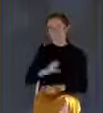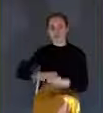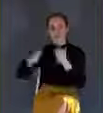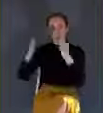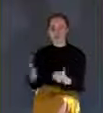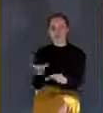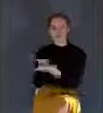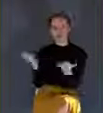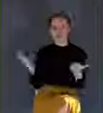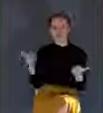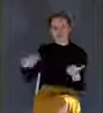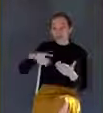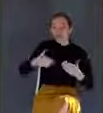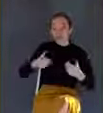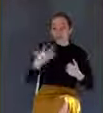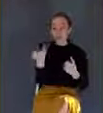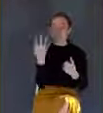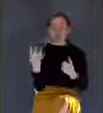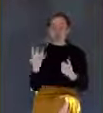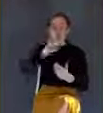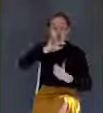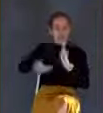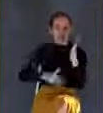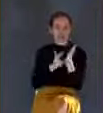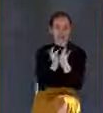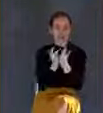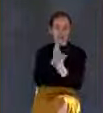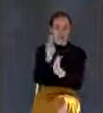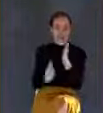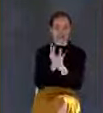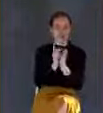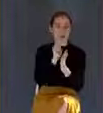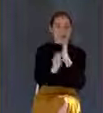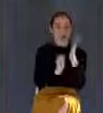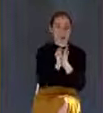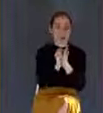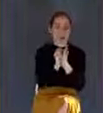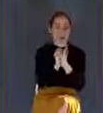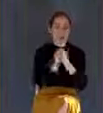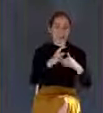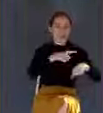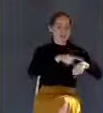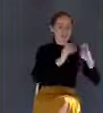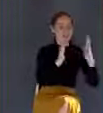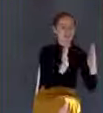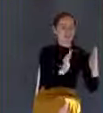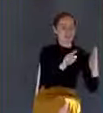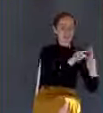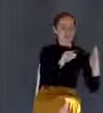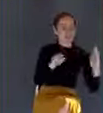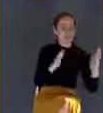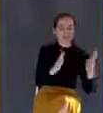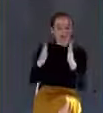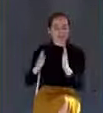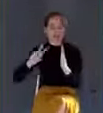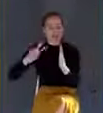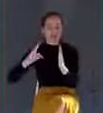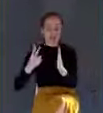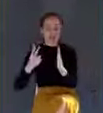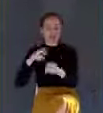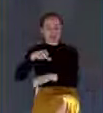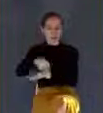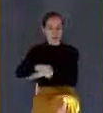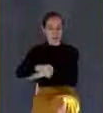four three-hour periods of time from 6 to 9. That was considered even. From 9 to 12, that was midnight. From 12 to 3,